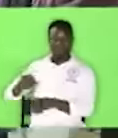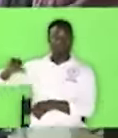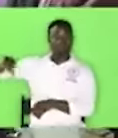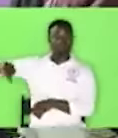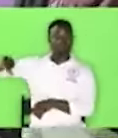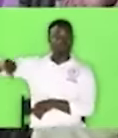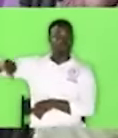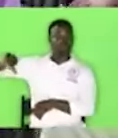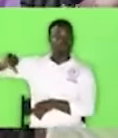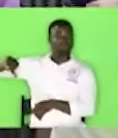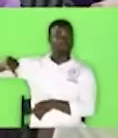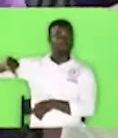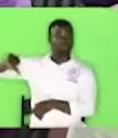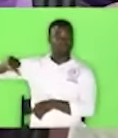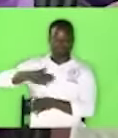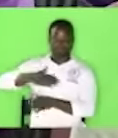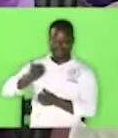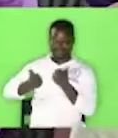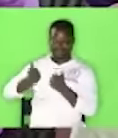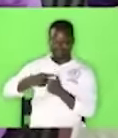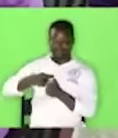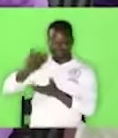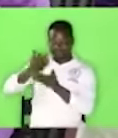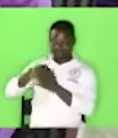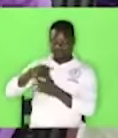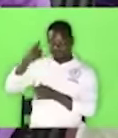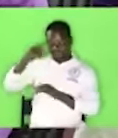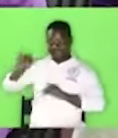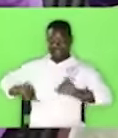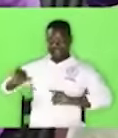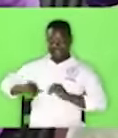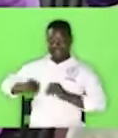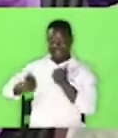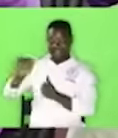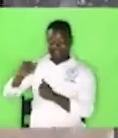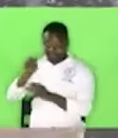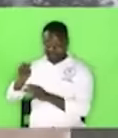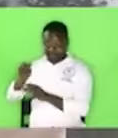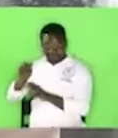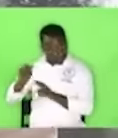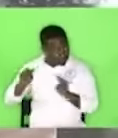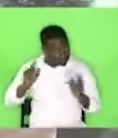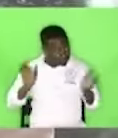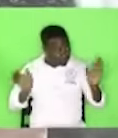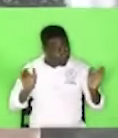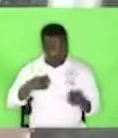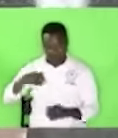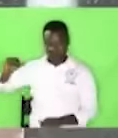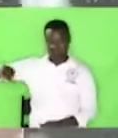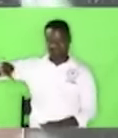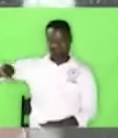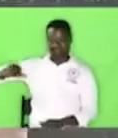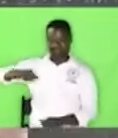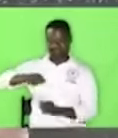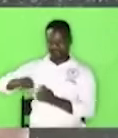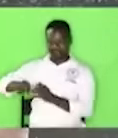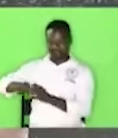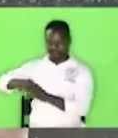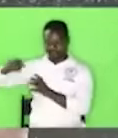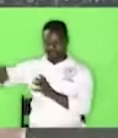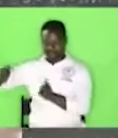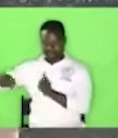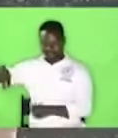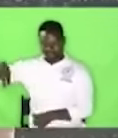Looked like a scrap. Then I got down and I started looking around. I hadn't seen